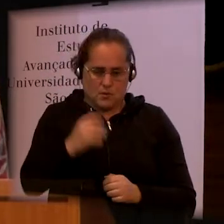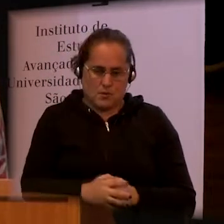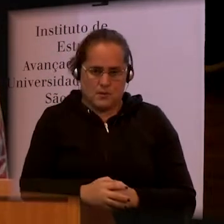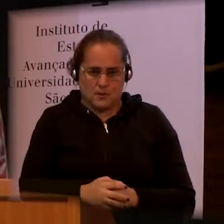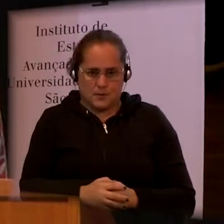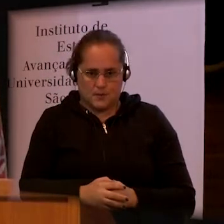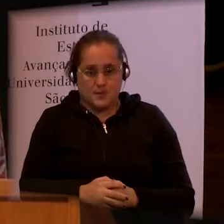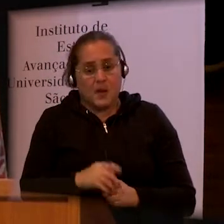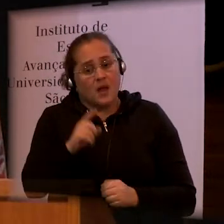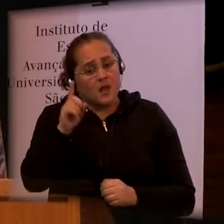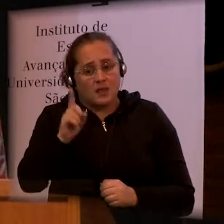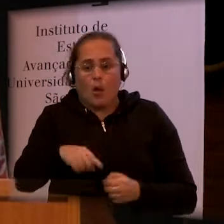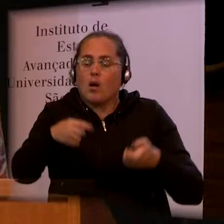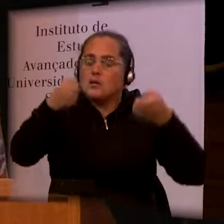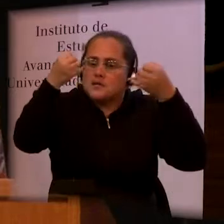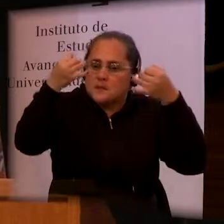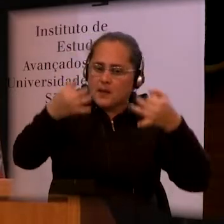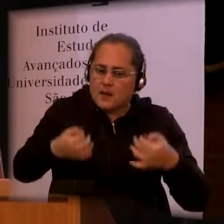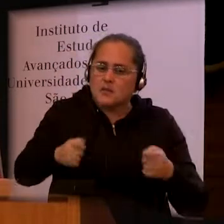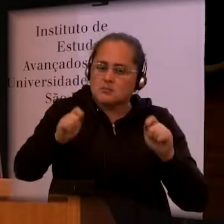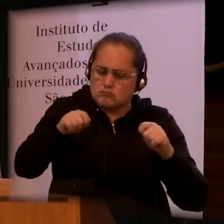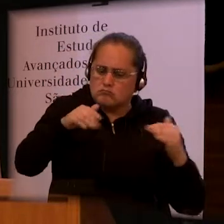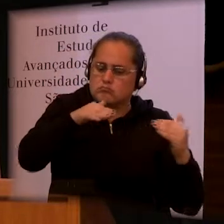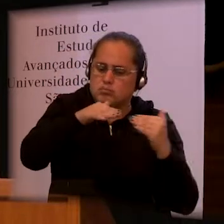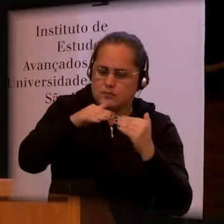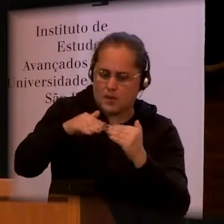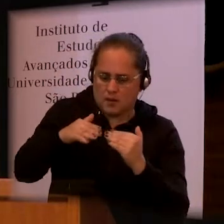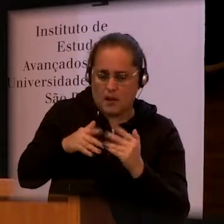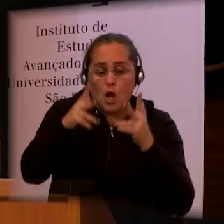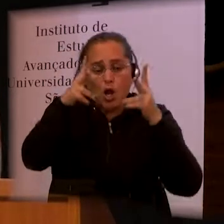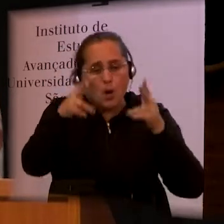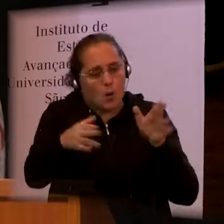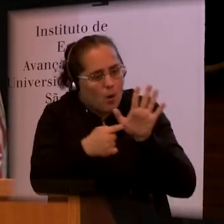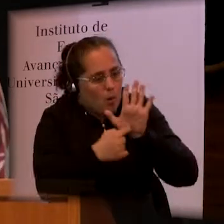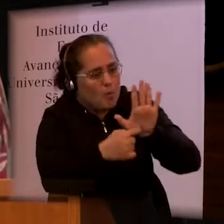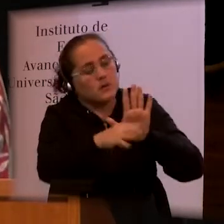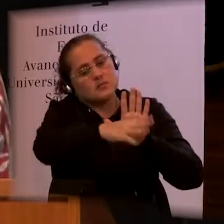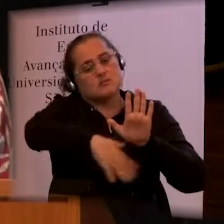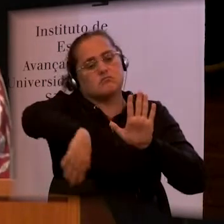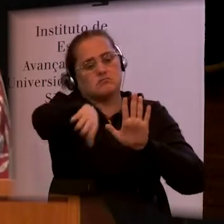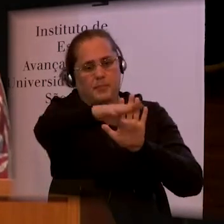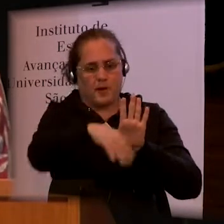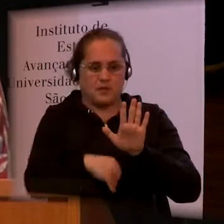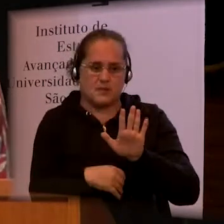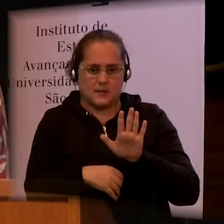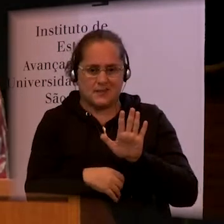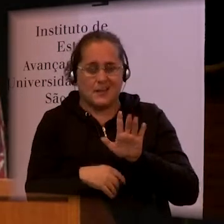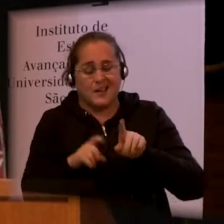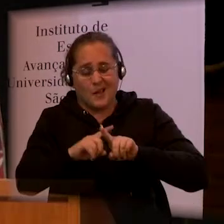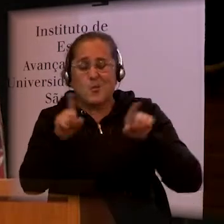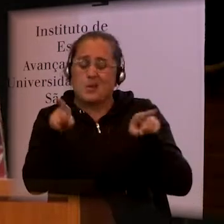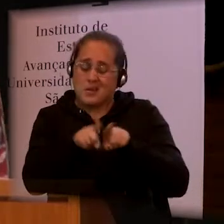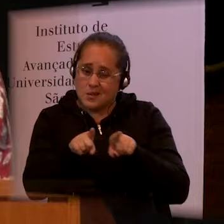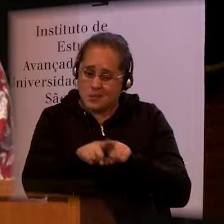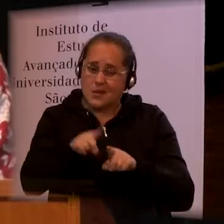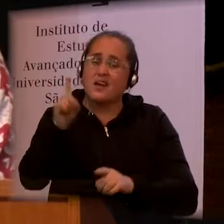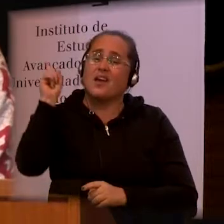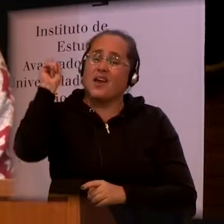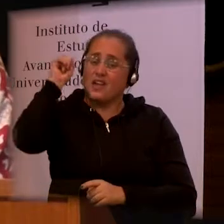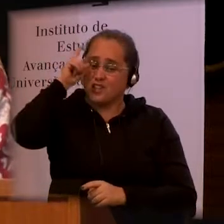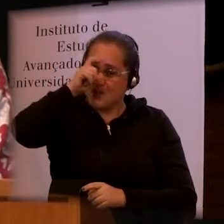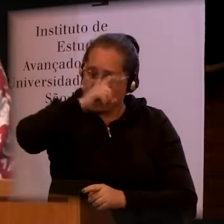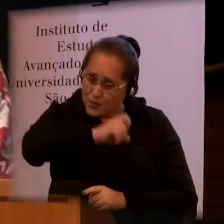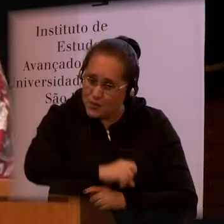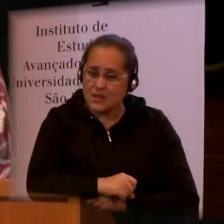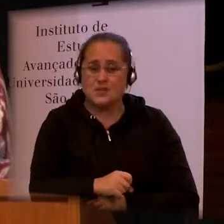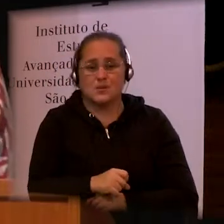compatible with the model that I showed you. But it is very difficult to use to go out and count and classify people